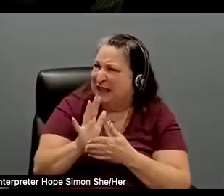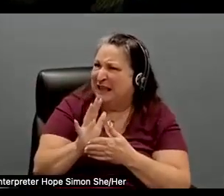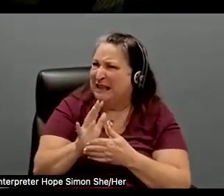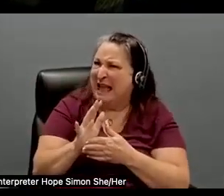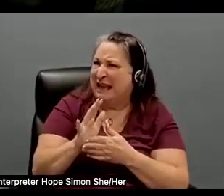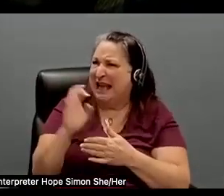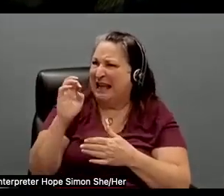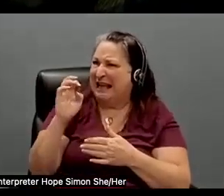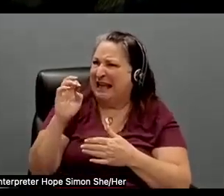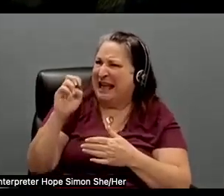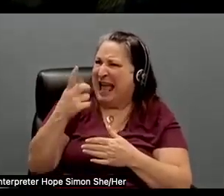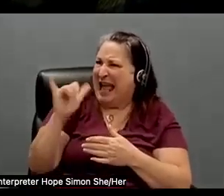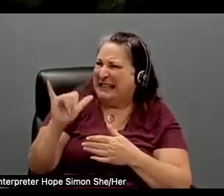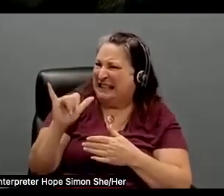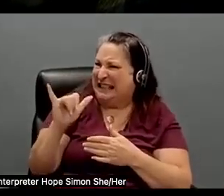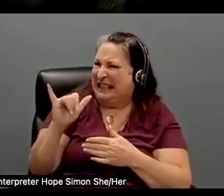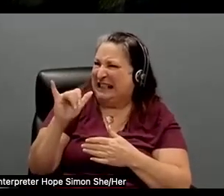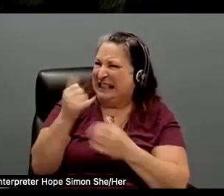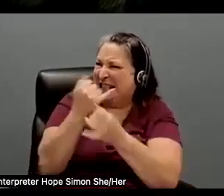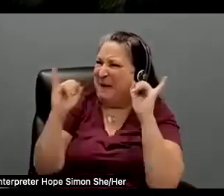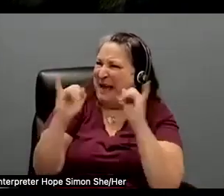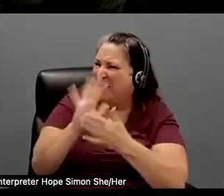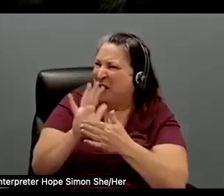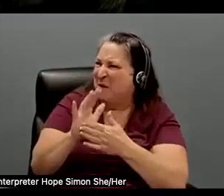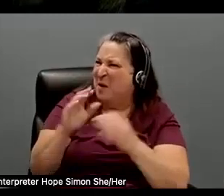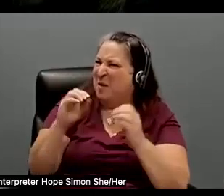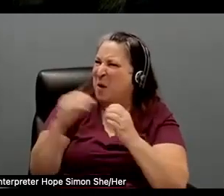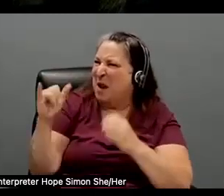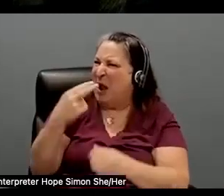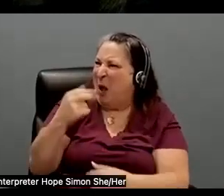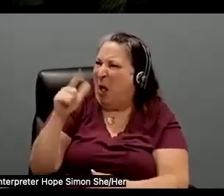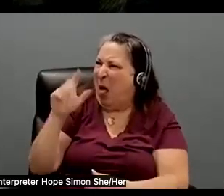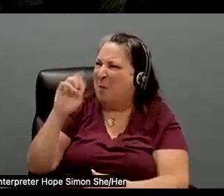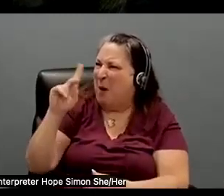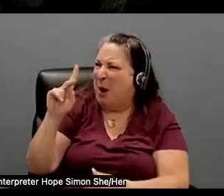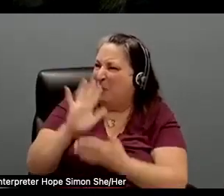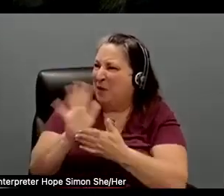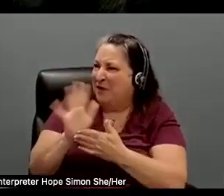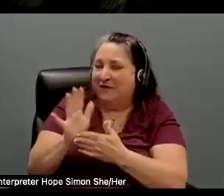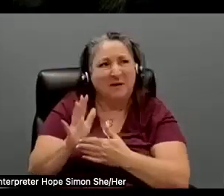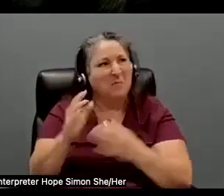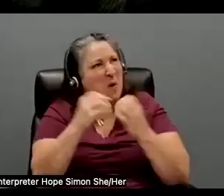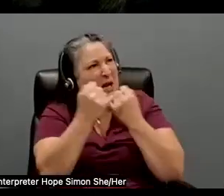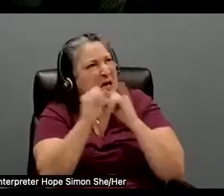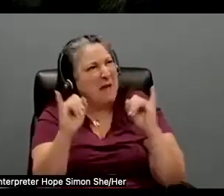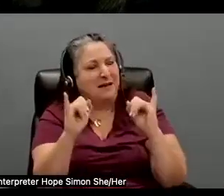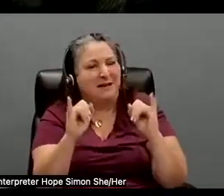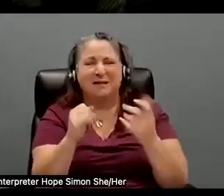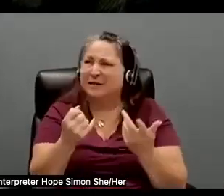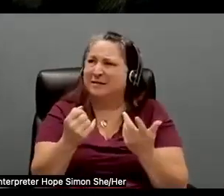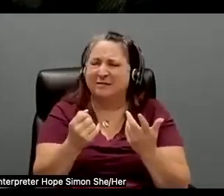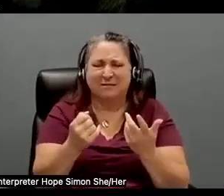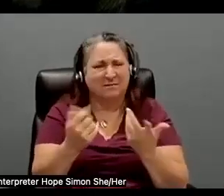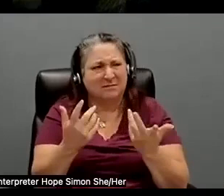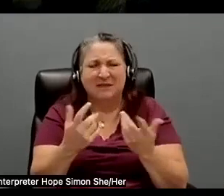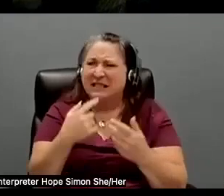indie or is this more of a Hallmark kind of thing? And I said, I mean, it's more of an indie. Why do you ask? He said, you know,